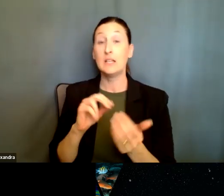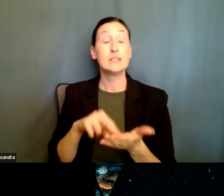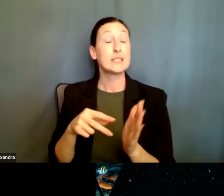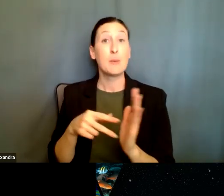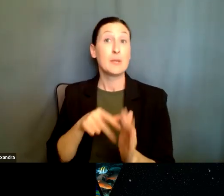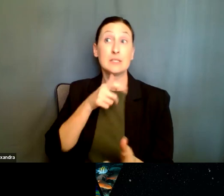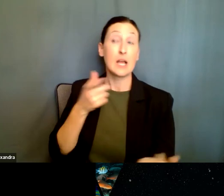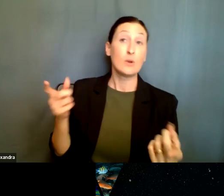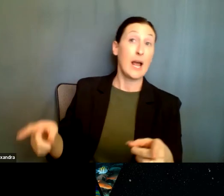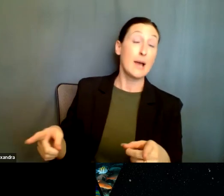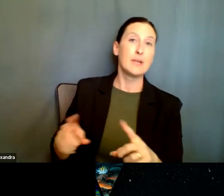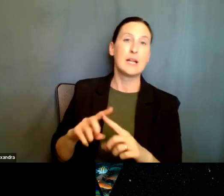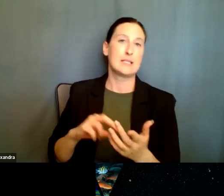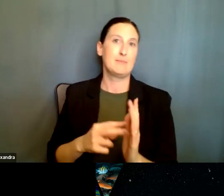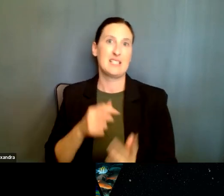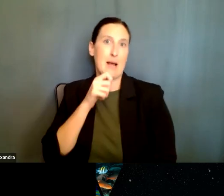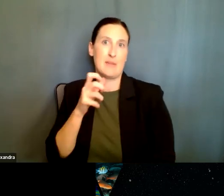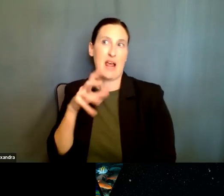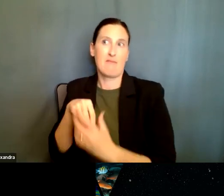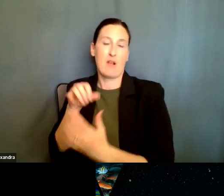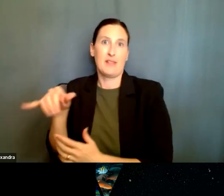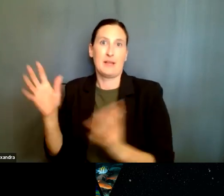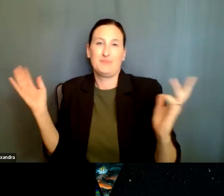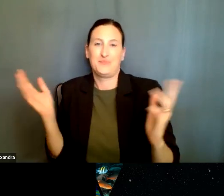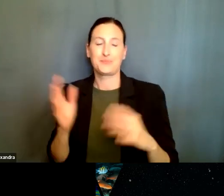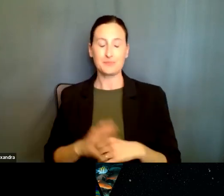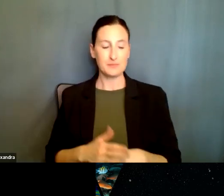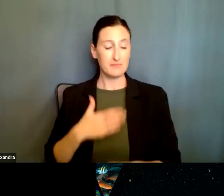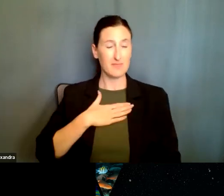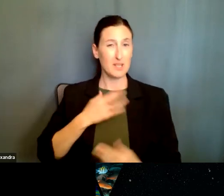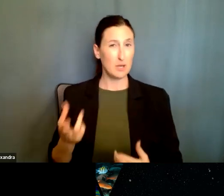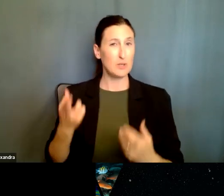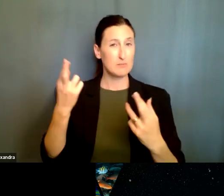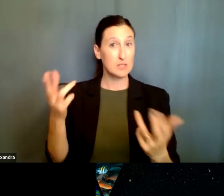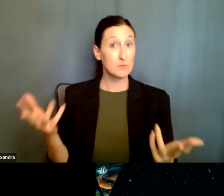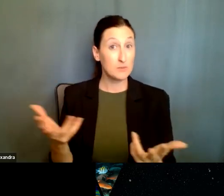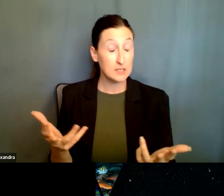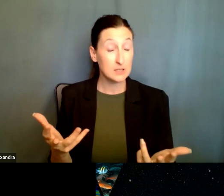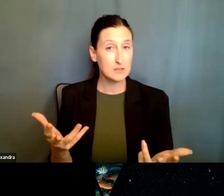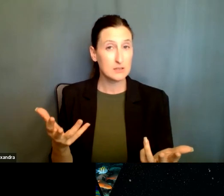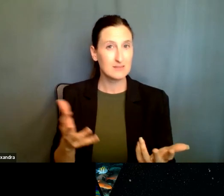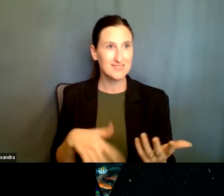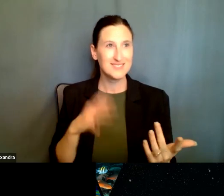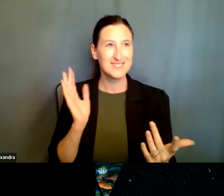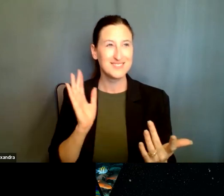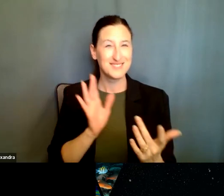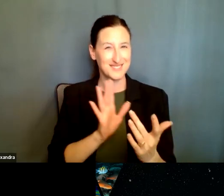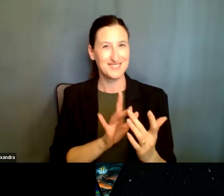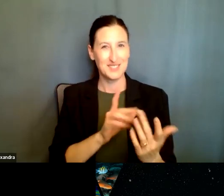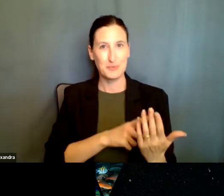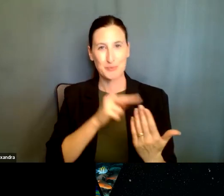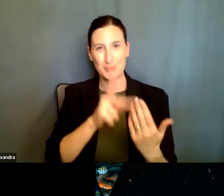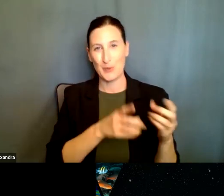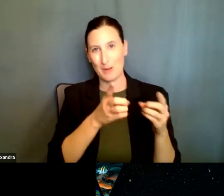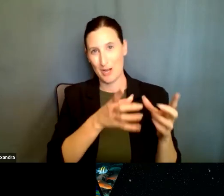they do not exist. So, uh, basically my recommendation would be to, uh, uh, reach out to the program directors